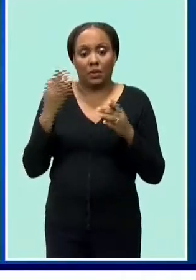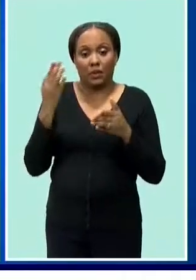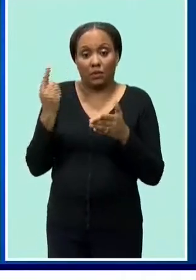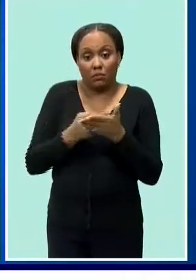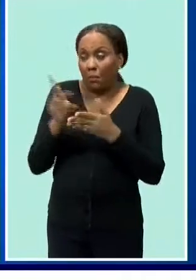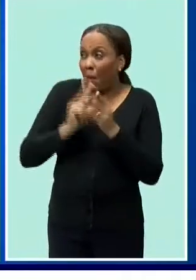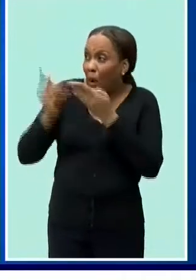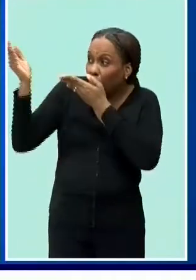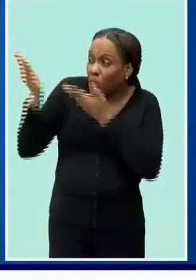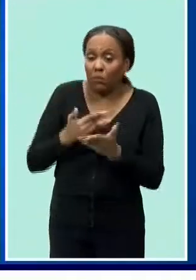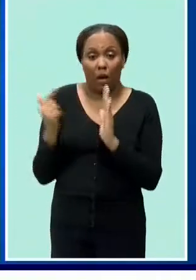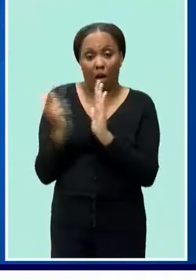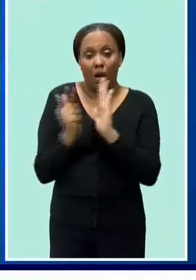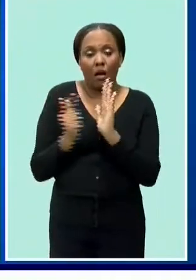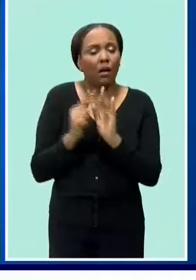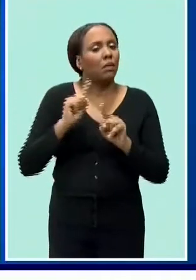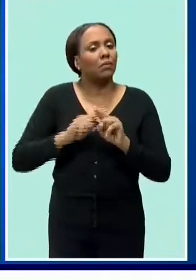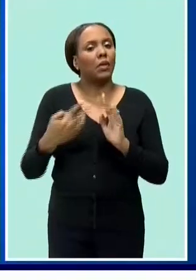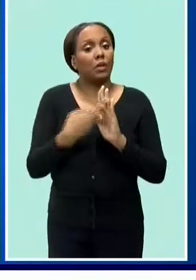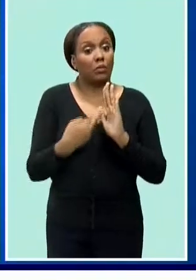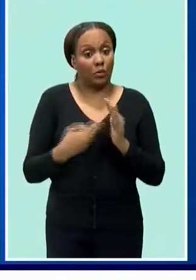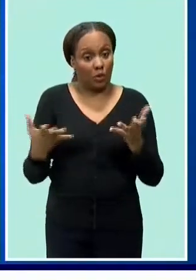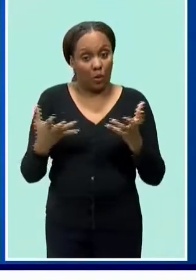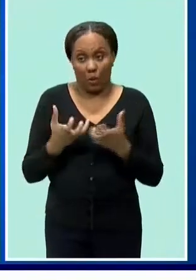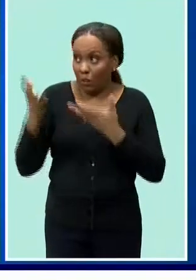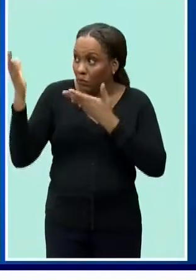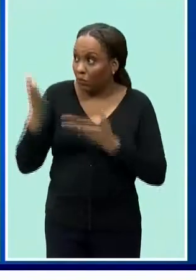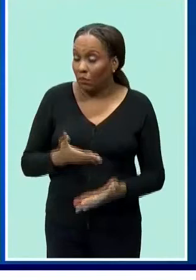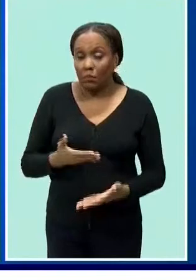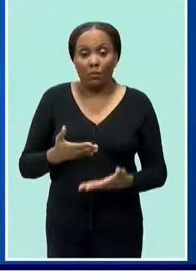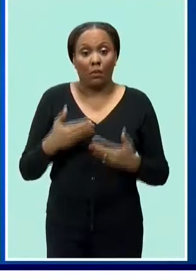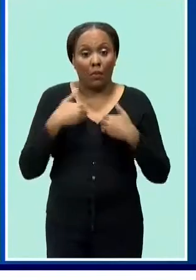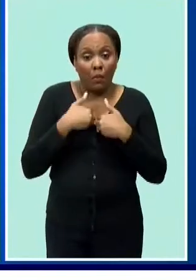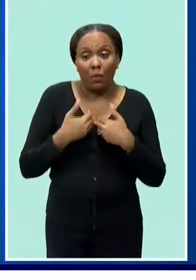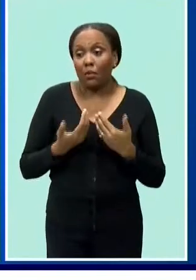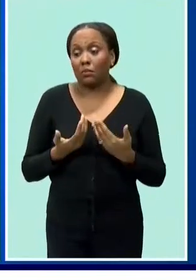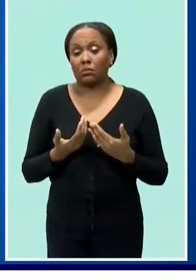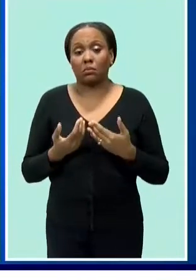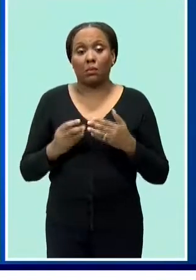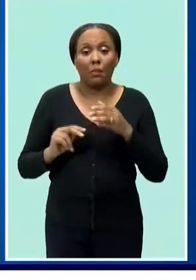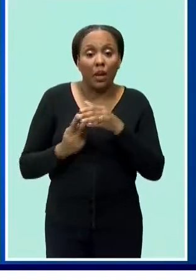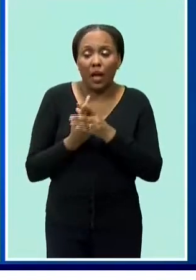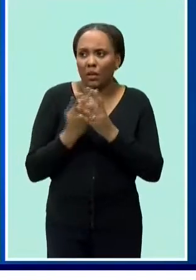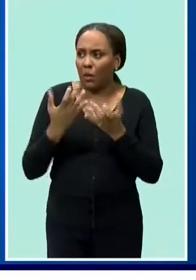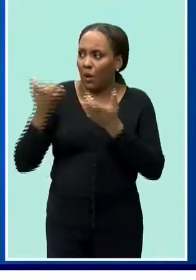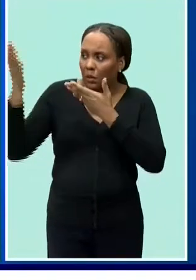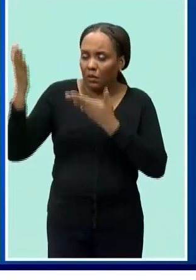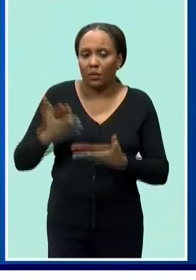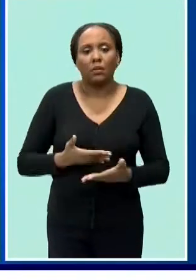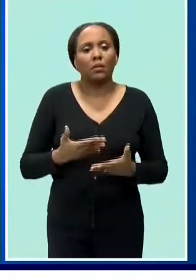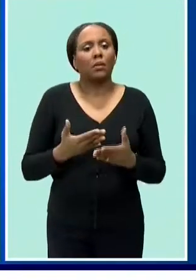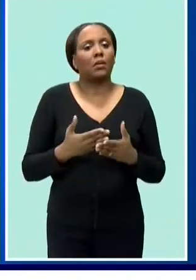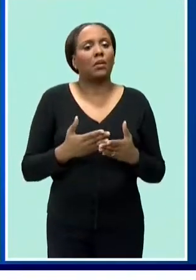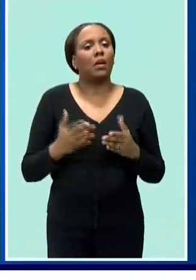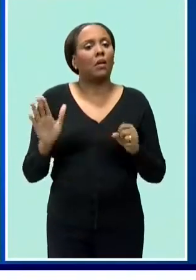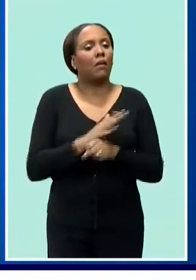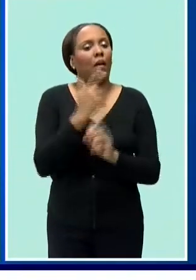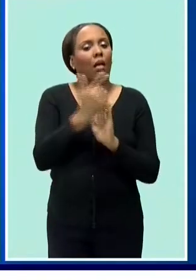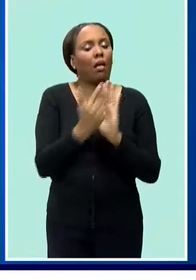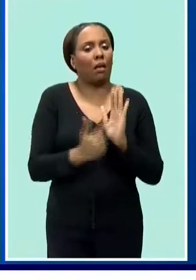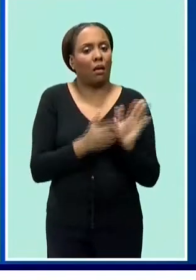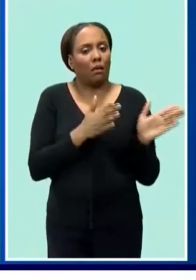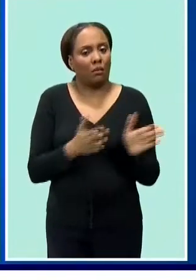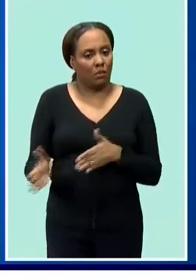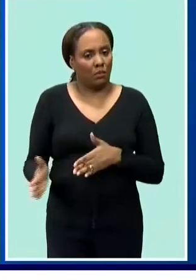procedures which people can follow to get approval to bring plants or clip-ins into the island there is a procedure a fully legal procedure that you